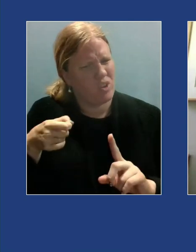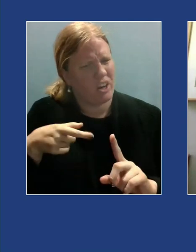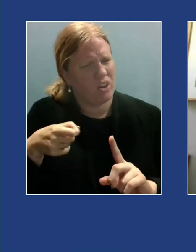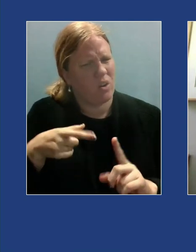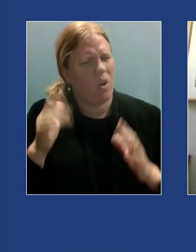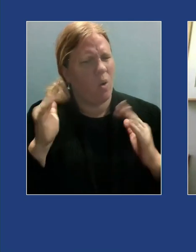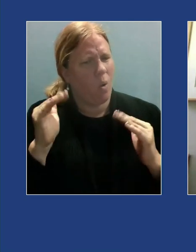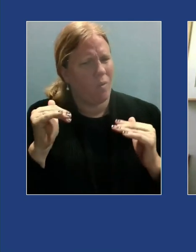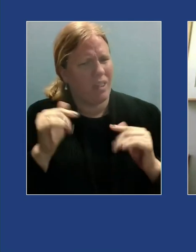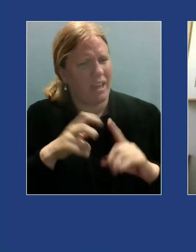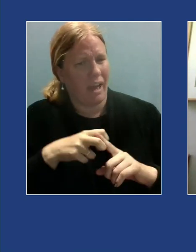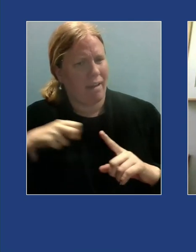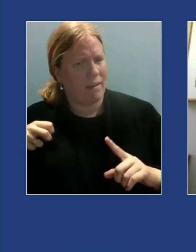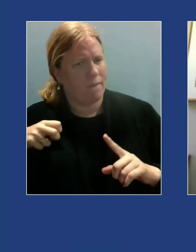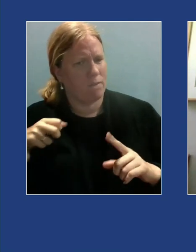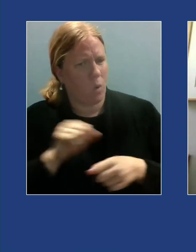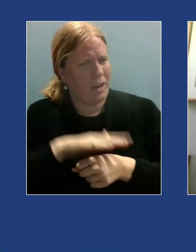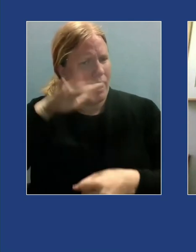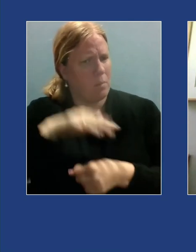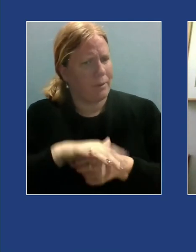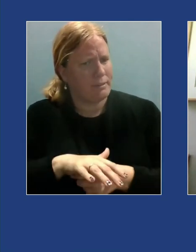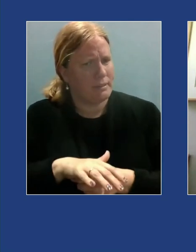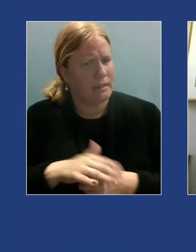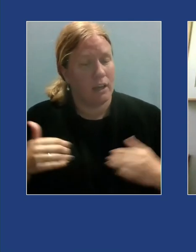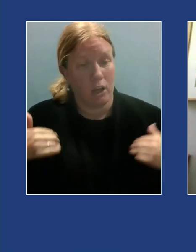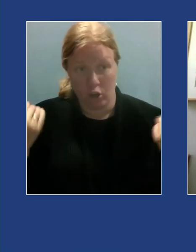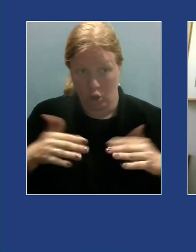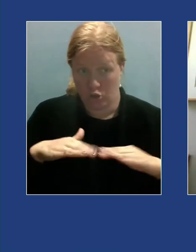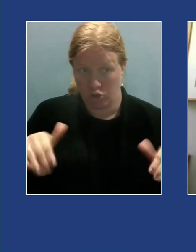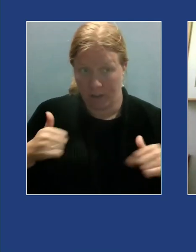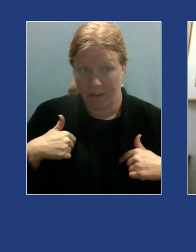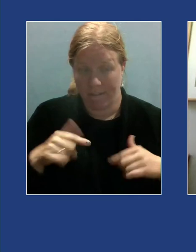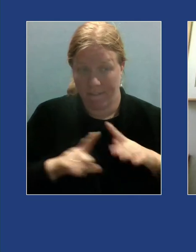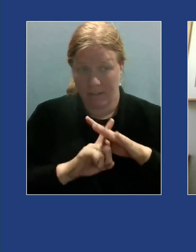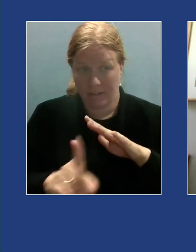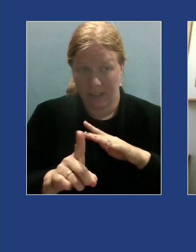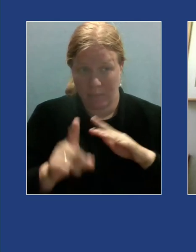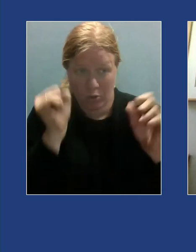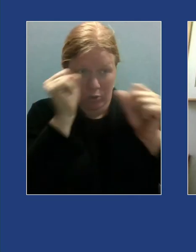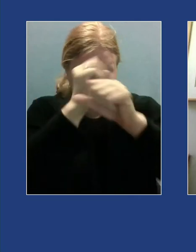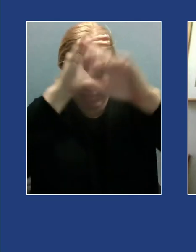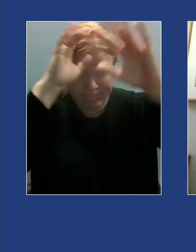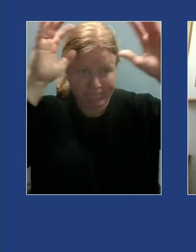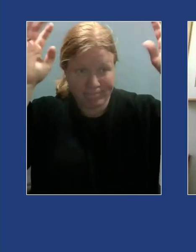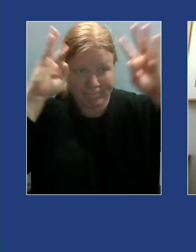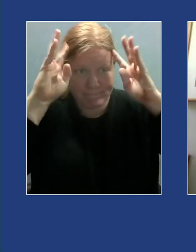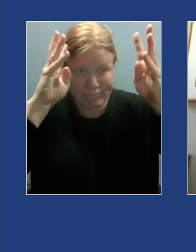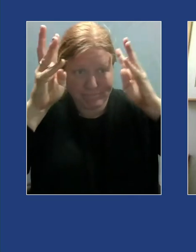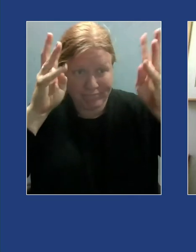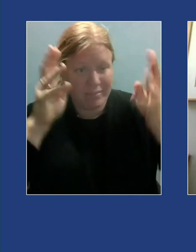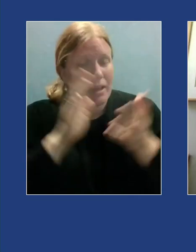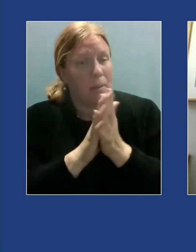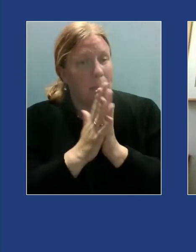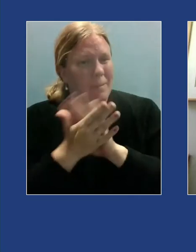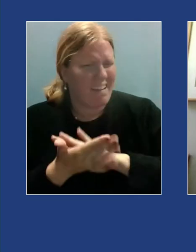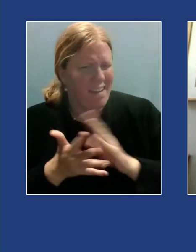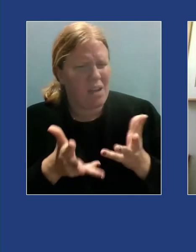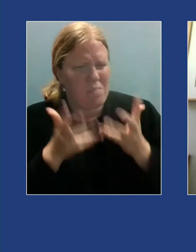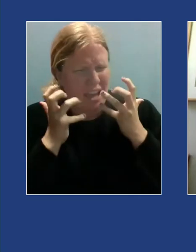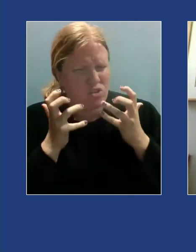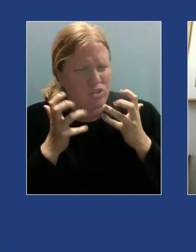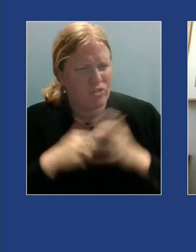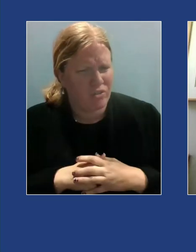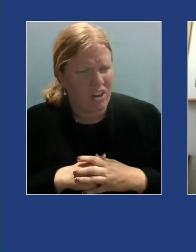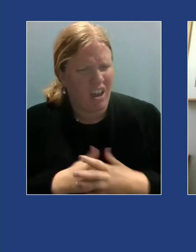as a young child I escaped into fantasy as a way of dealing with my fear which turned into anger I felt